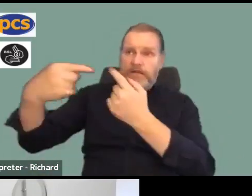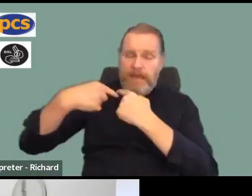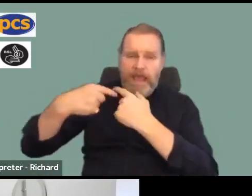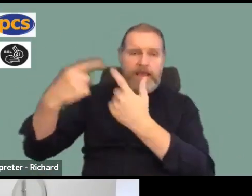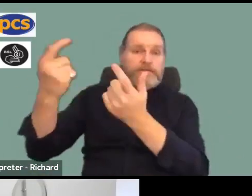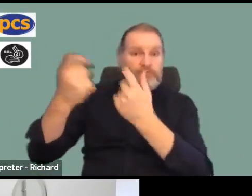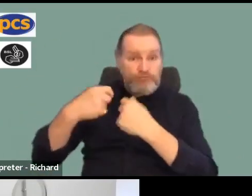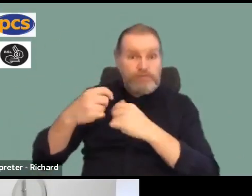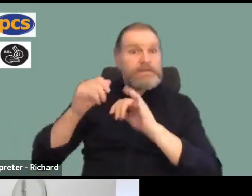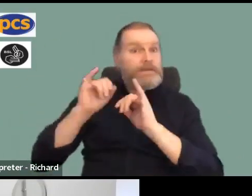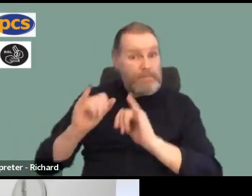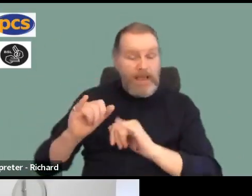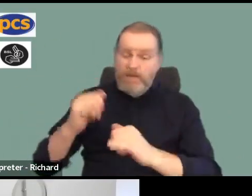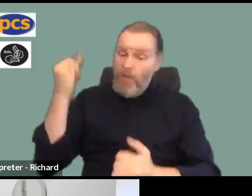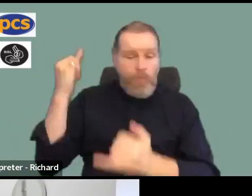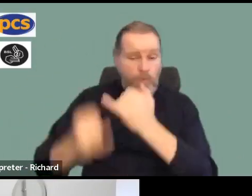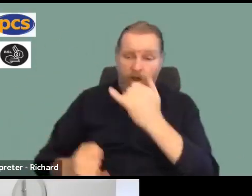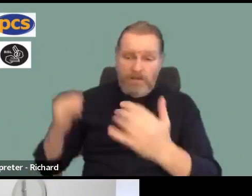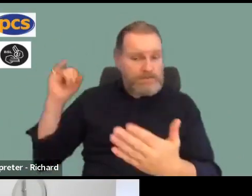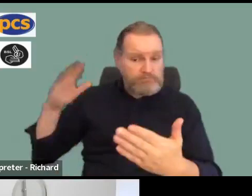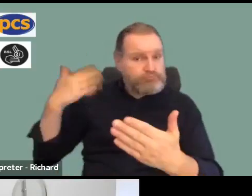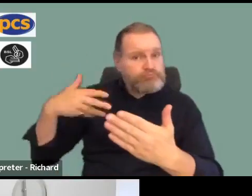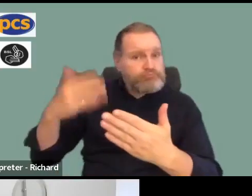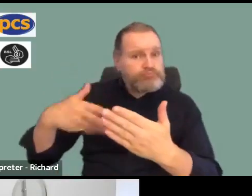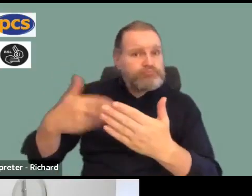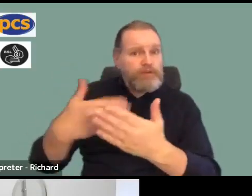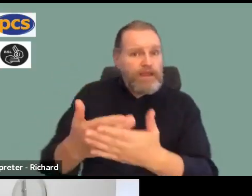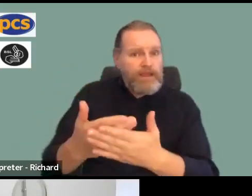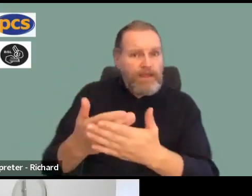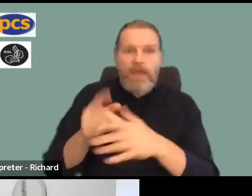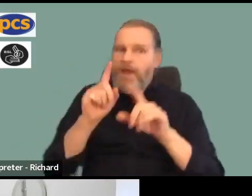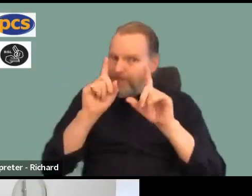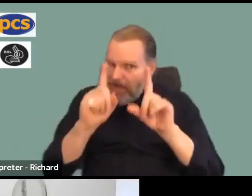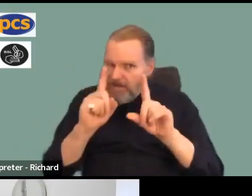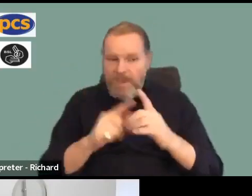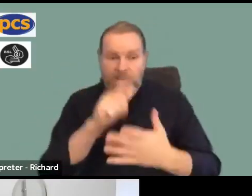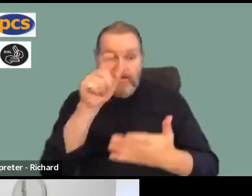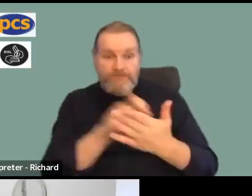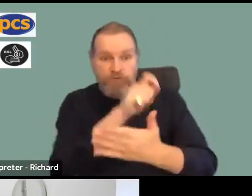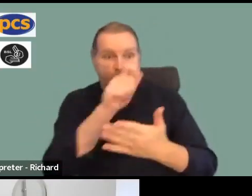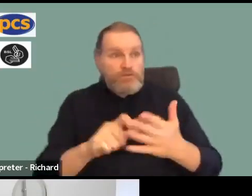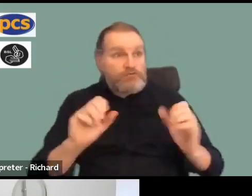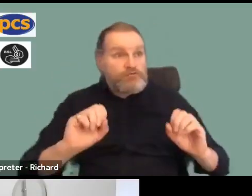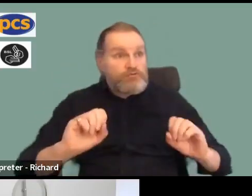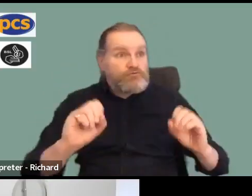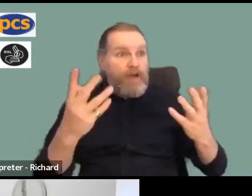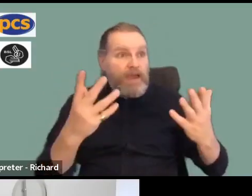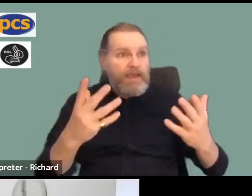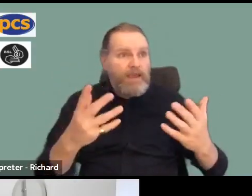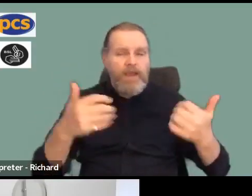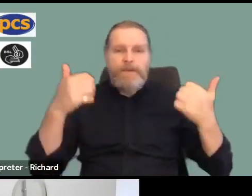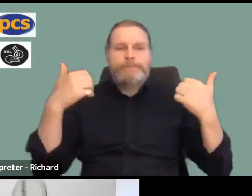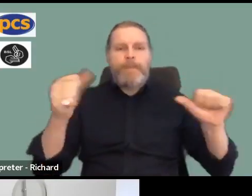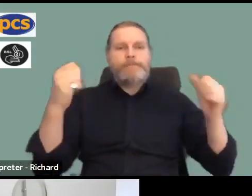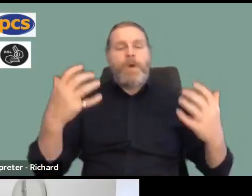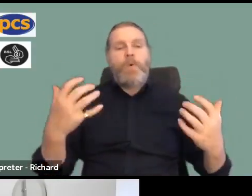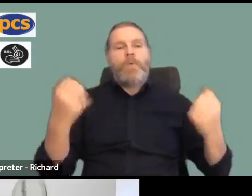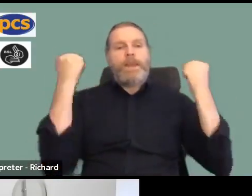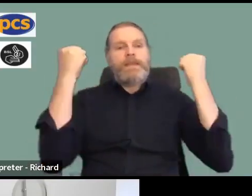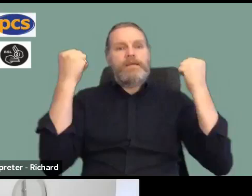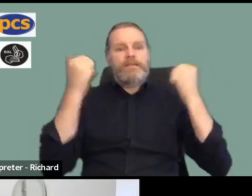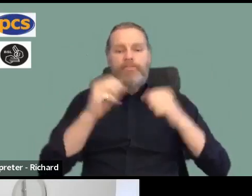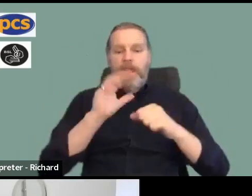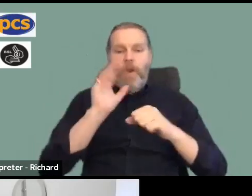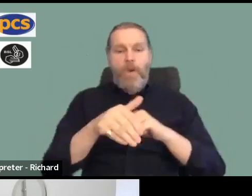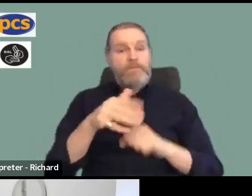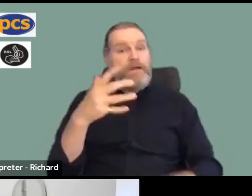have seen. However, if we do win the ballots, if we do get over the 50 percent threshold, then what we want people to